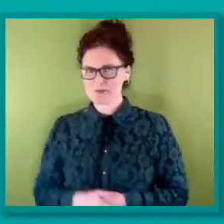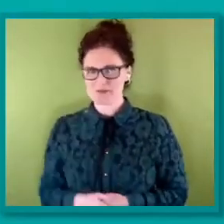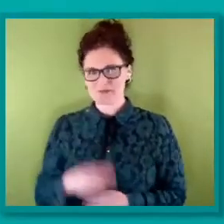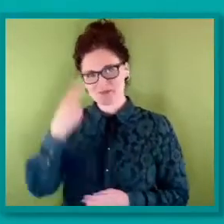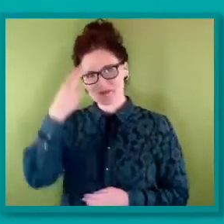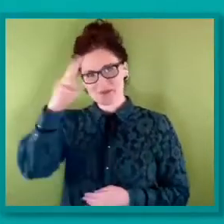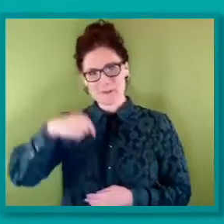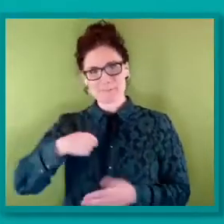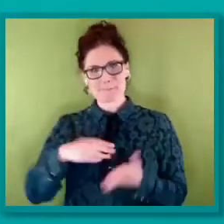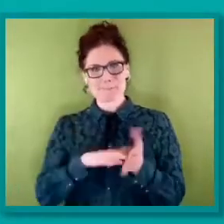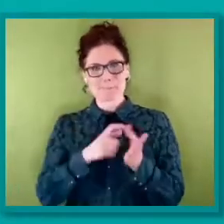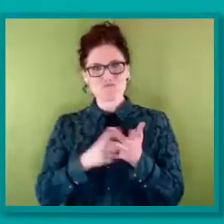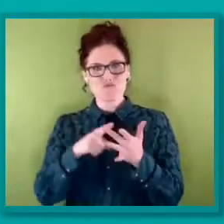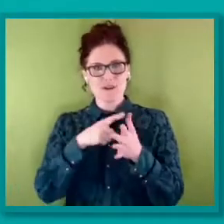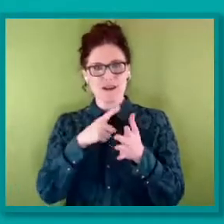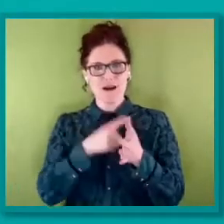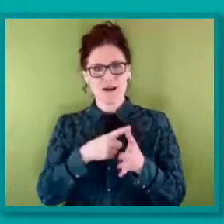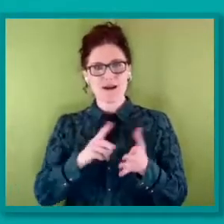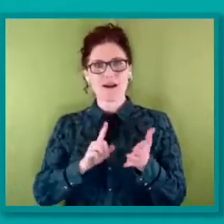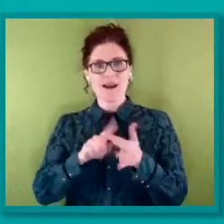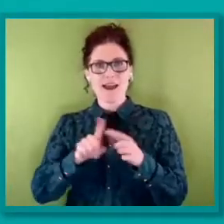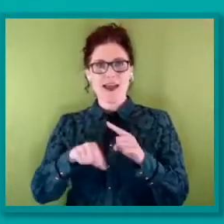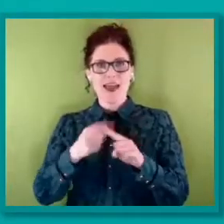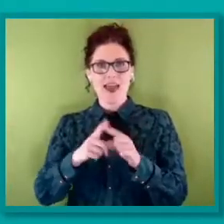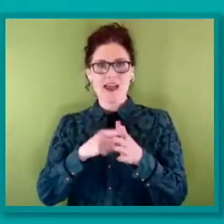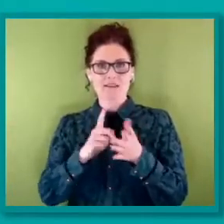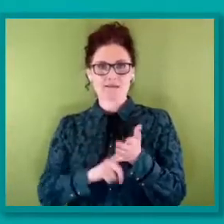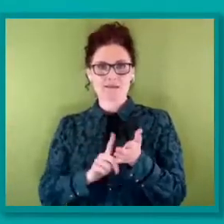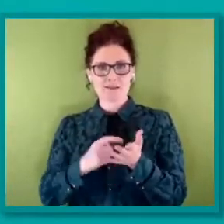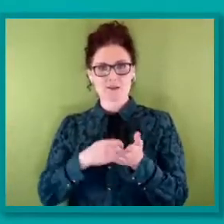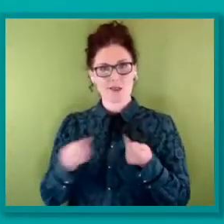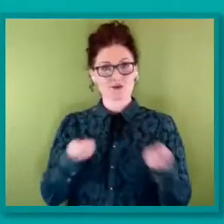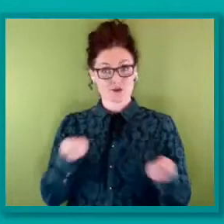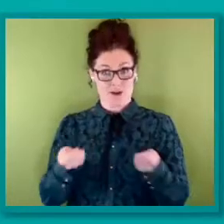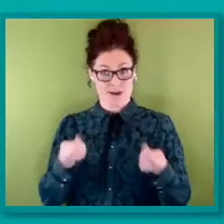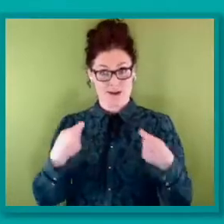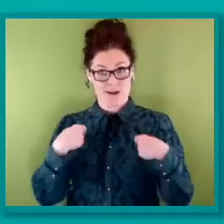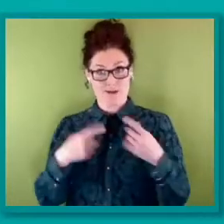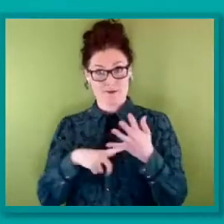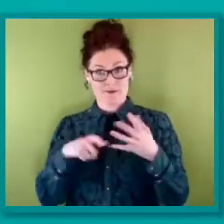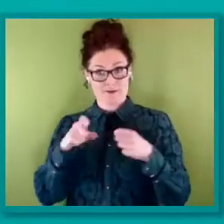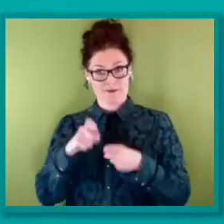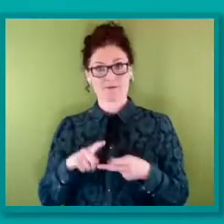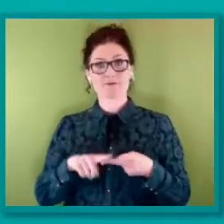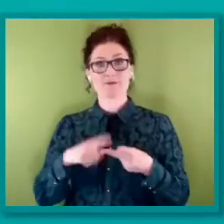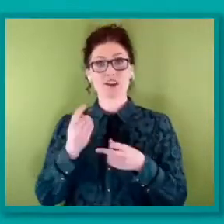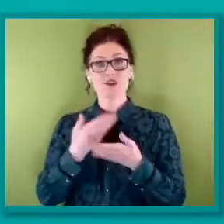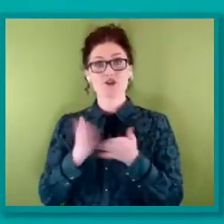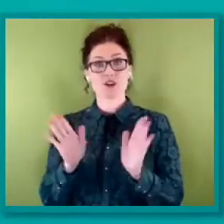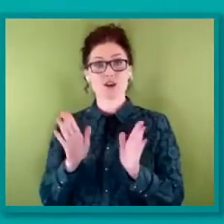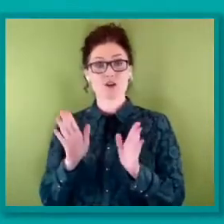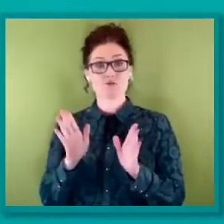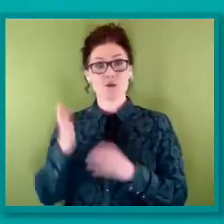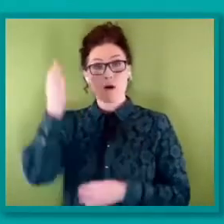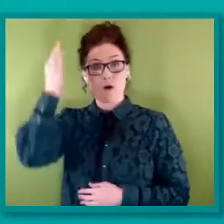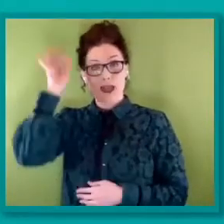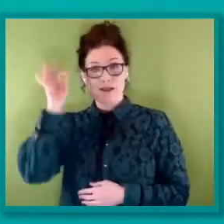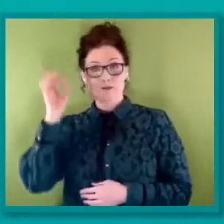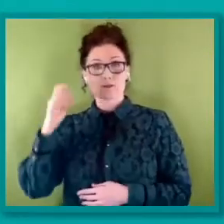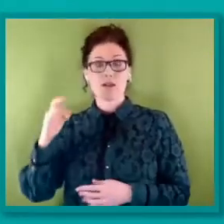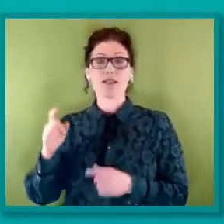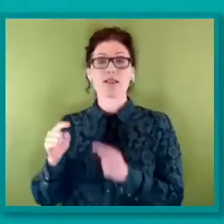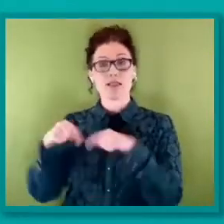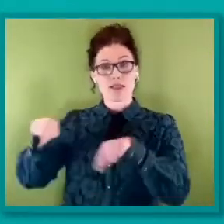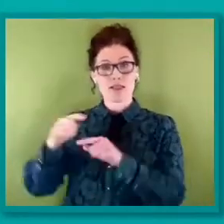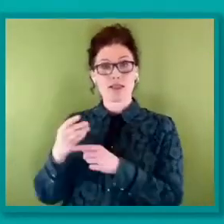TUC LGBT Plus Workers Committee and a general council member where I represent my union, the CW. I'm very